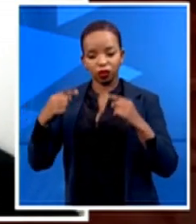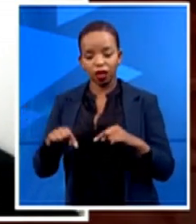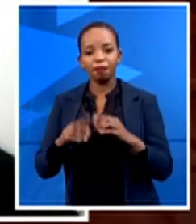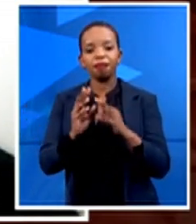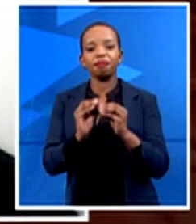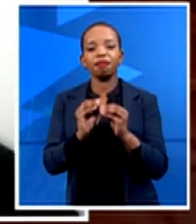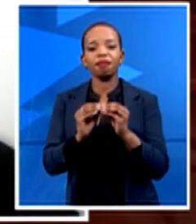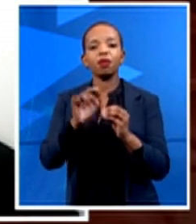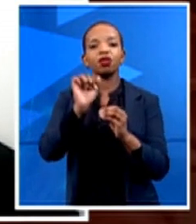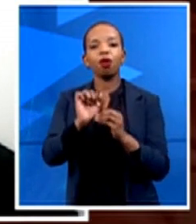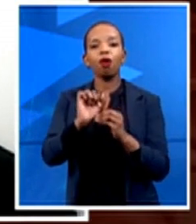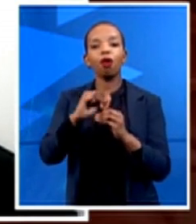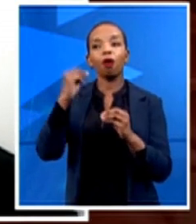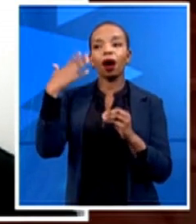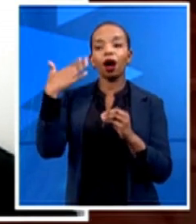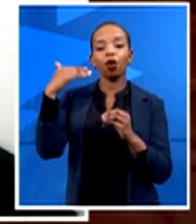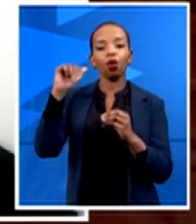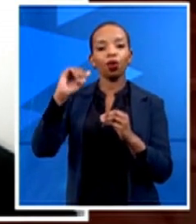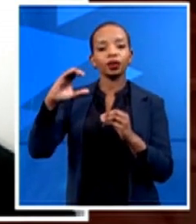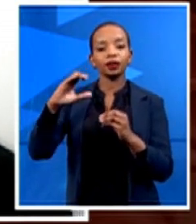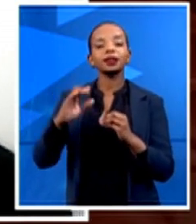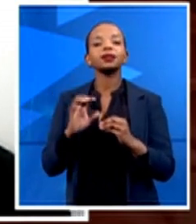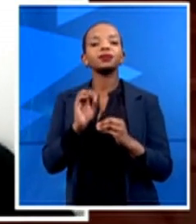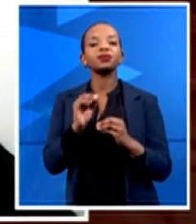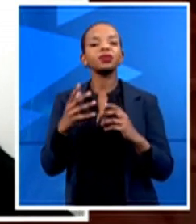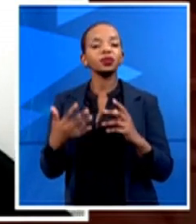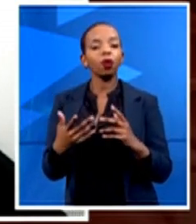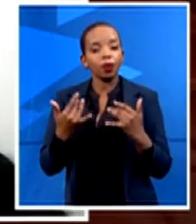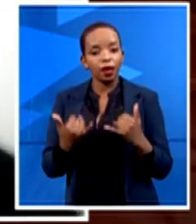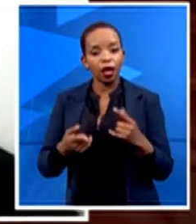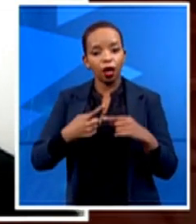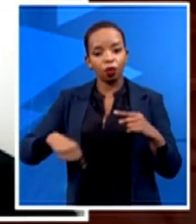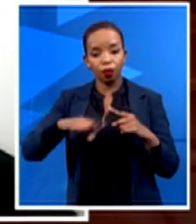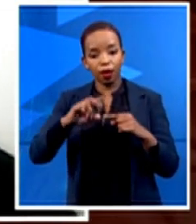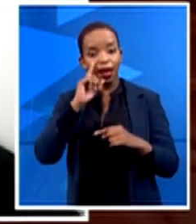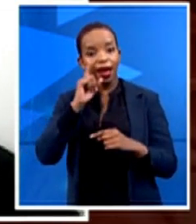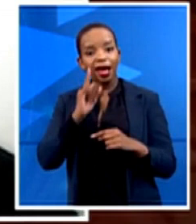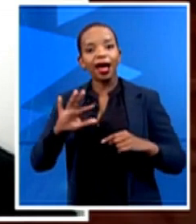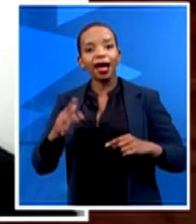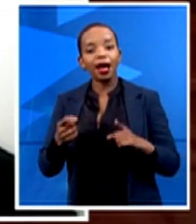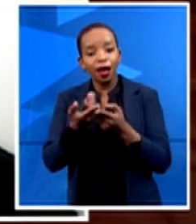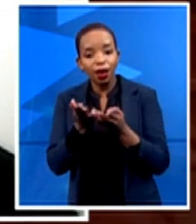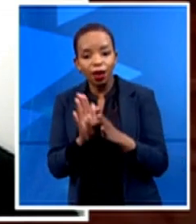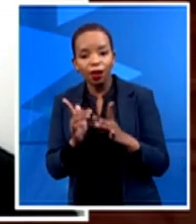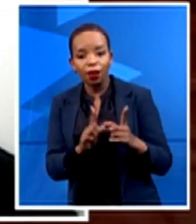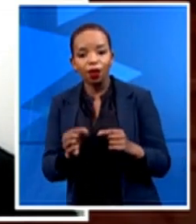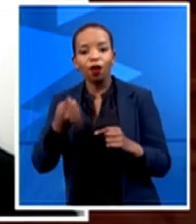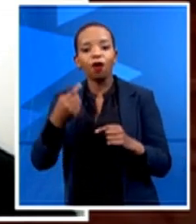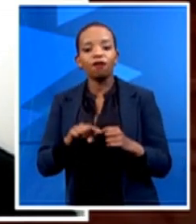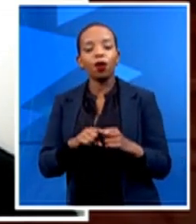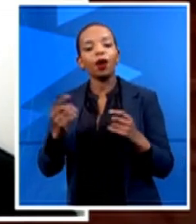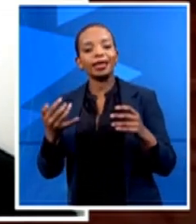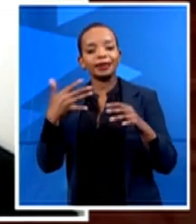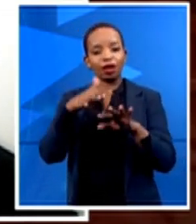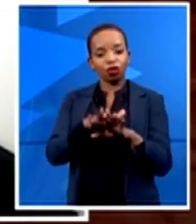Advanotech, for instance, to help that blight, from an integration and upskilling perspective, we have a platform which allows